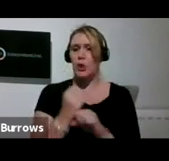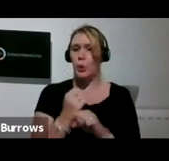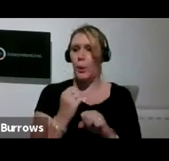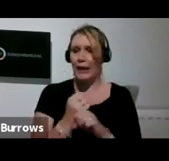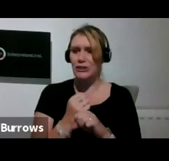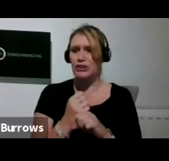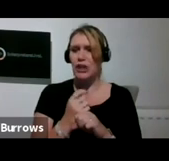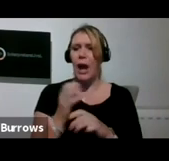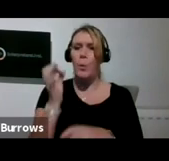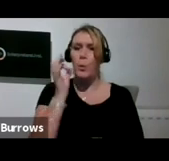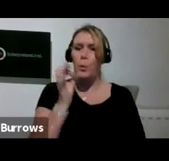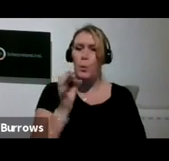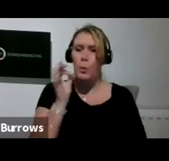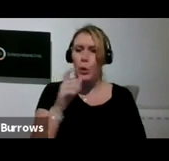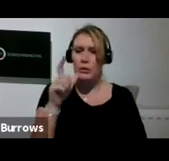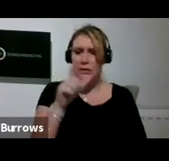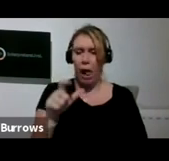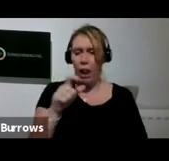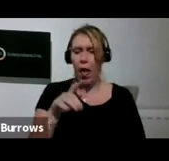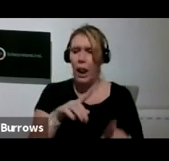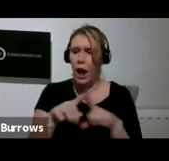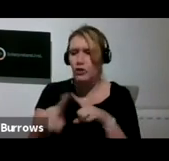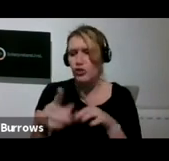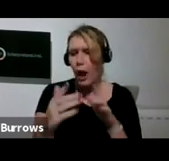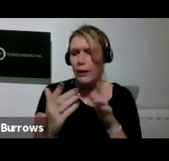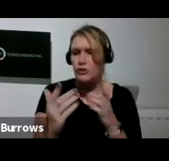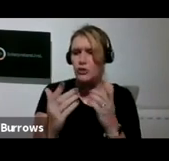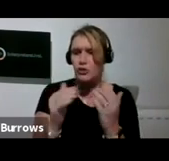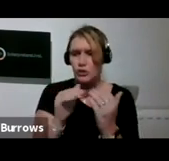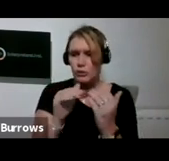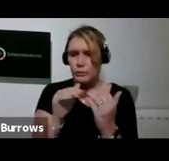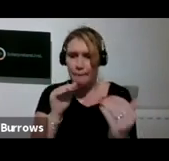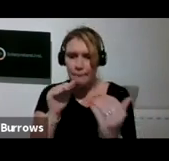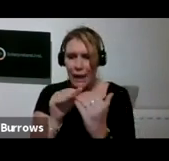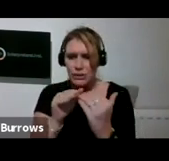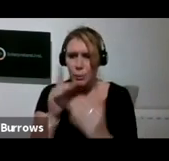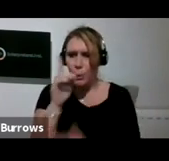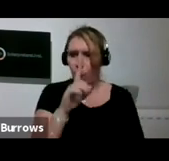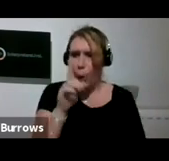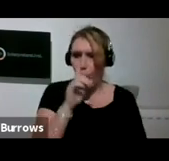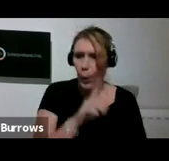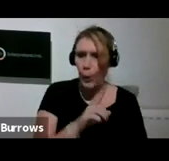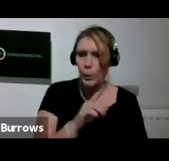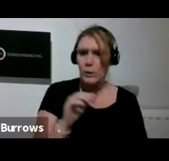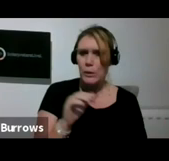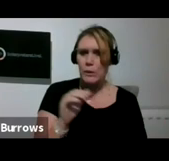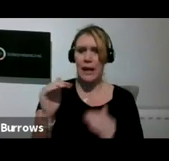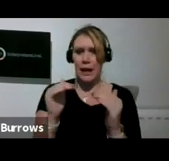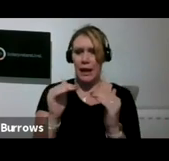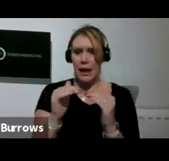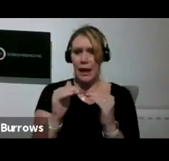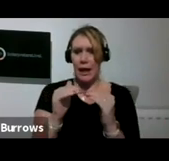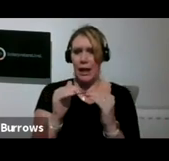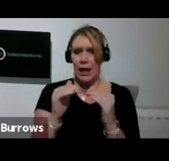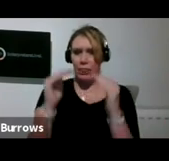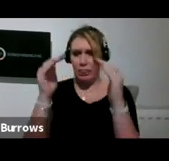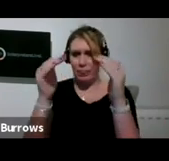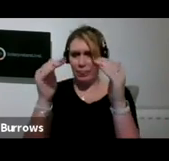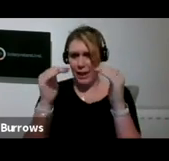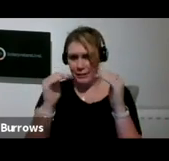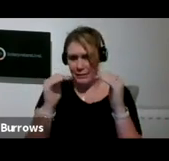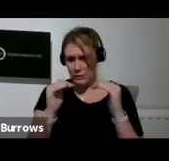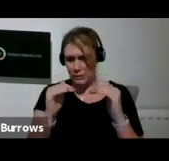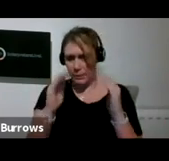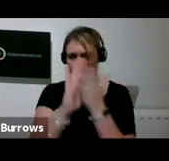and replicate that in oils, which was the tricky bit. And then when the top half was done, it was how am I going to fit myself in the bottom